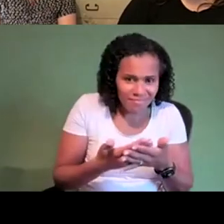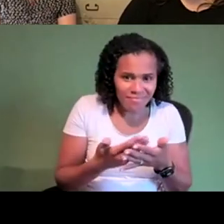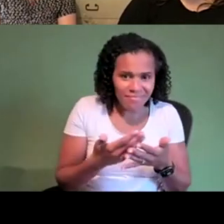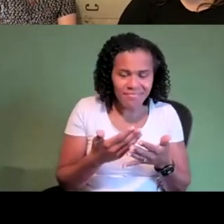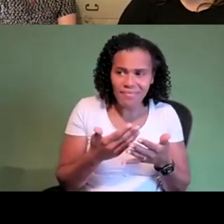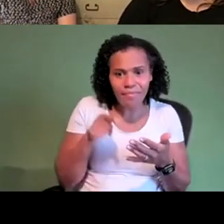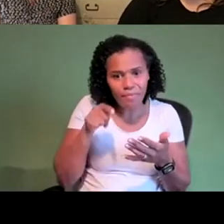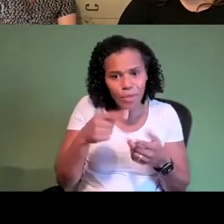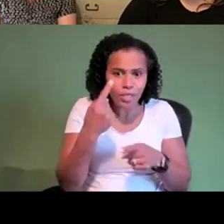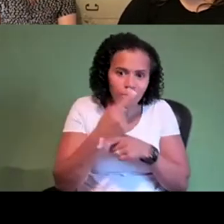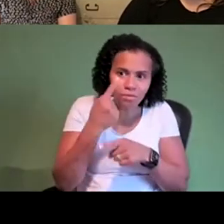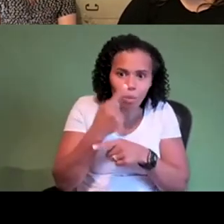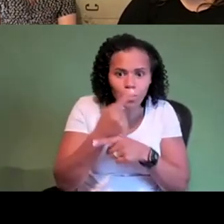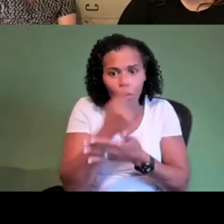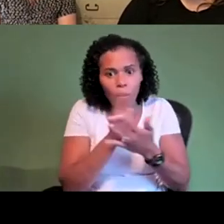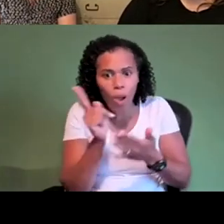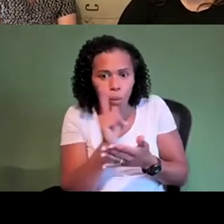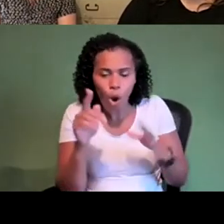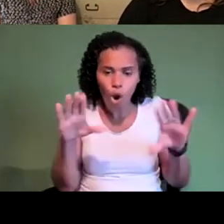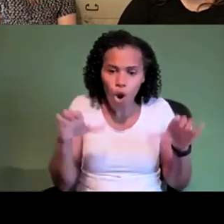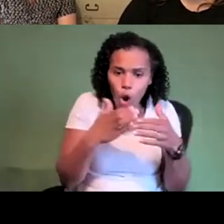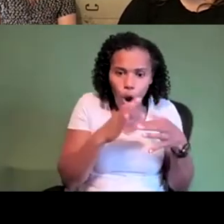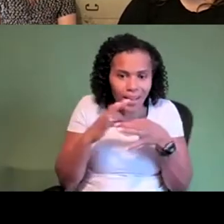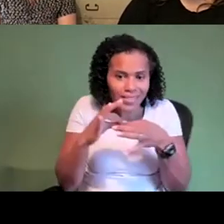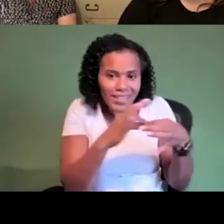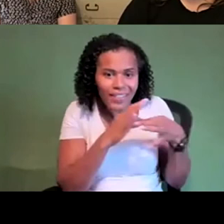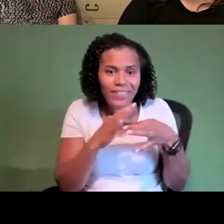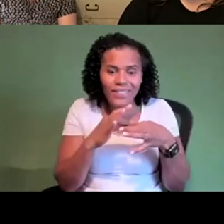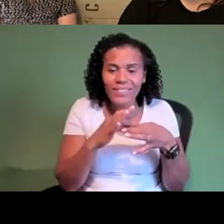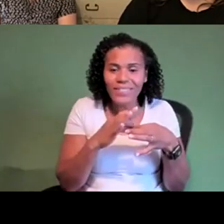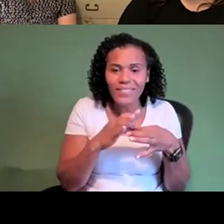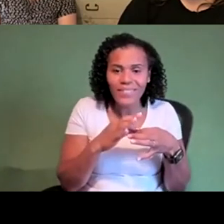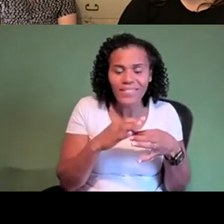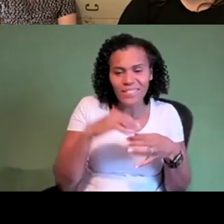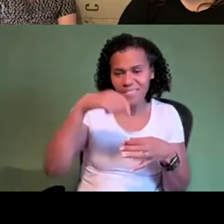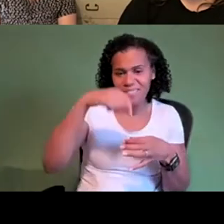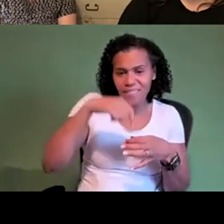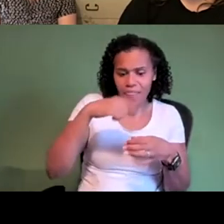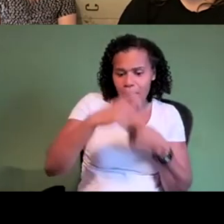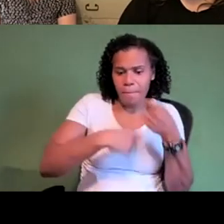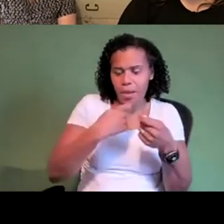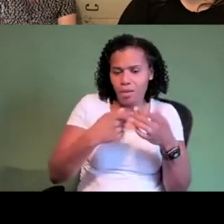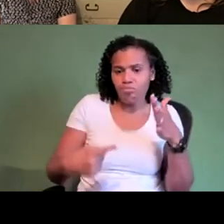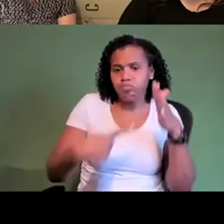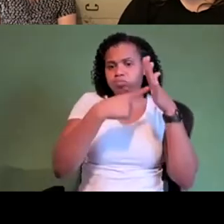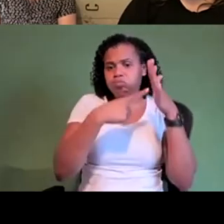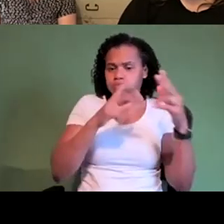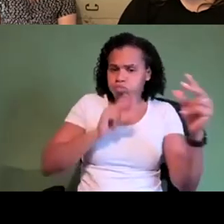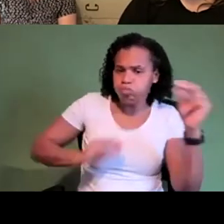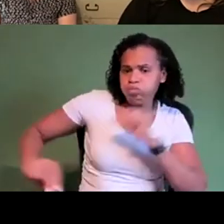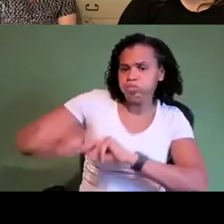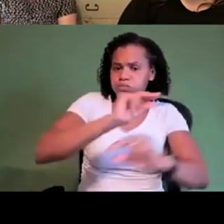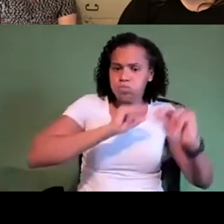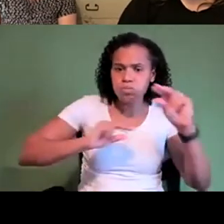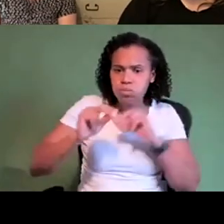currency within within the kind of cultural world at the moment art and culture and you know maybe you could